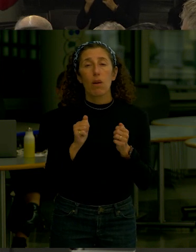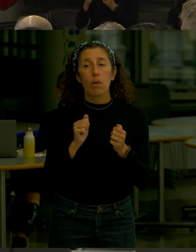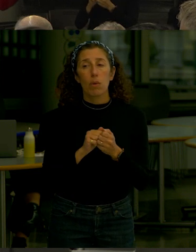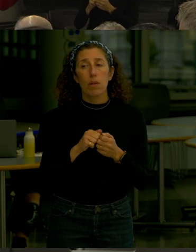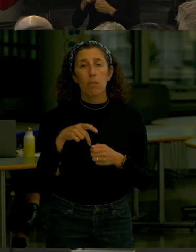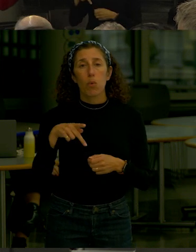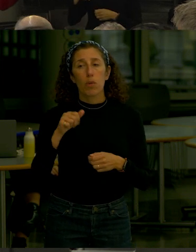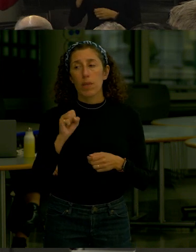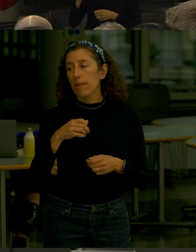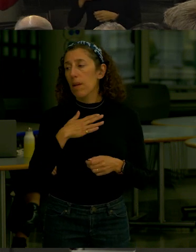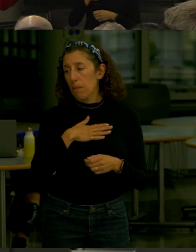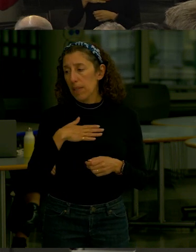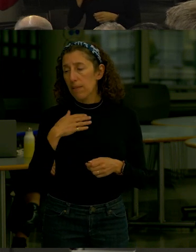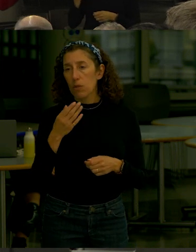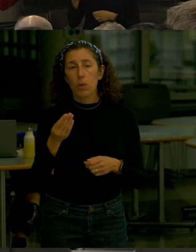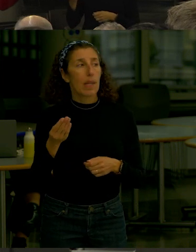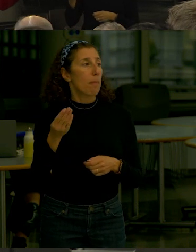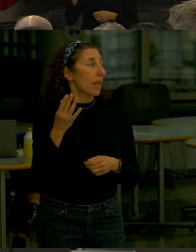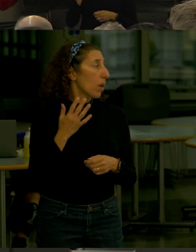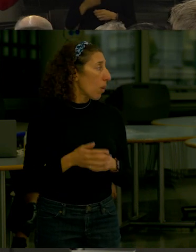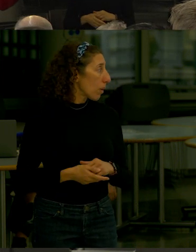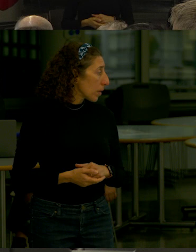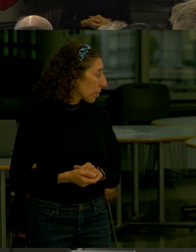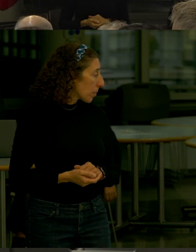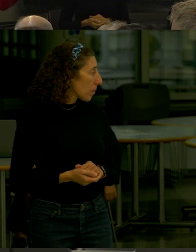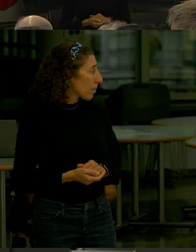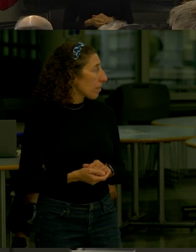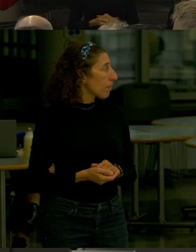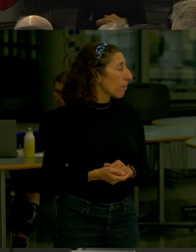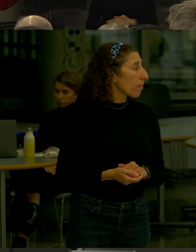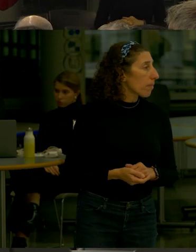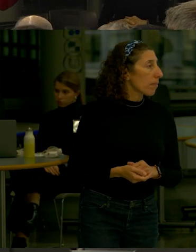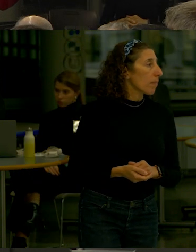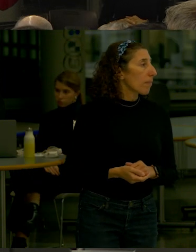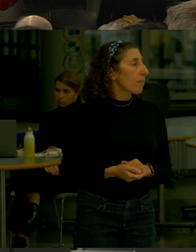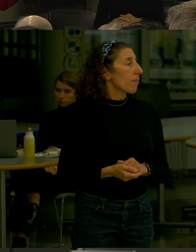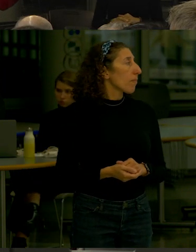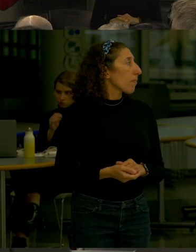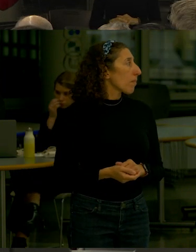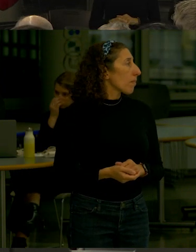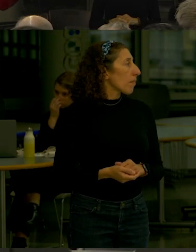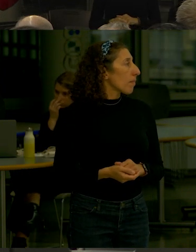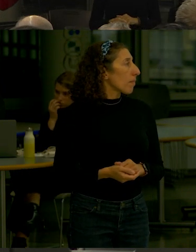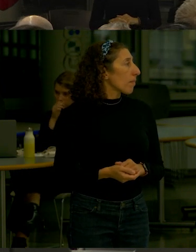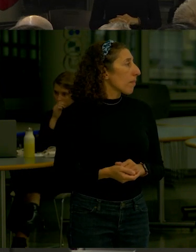get back to me on that I understand that Can I answer that? Because I spent lots